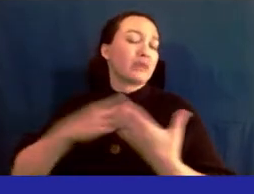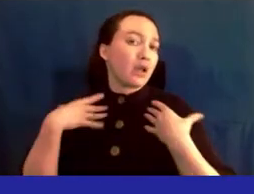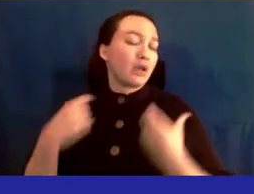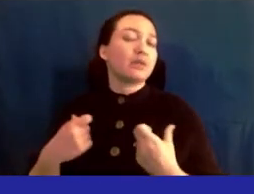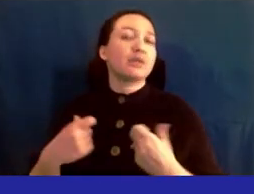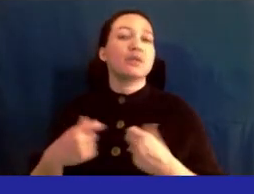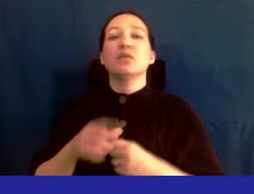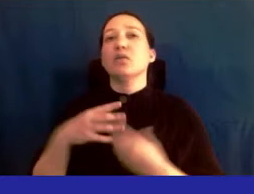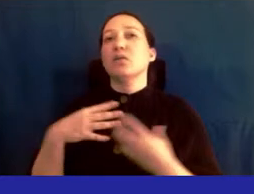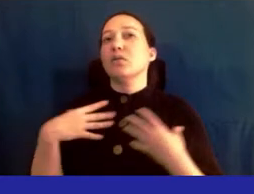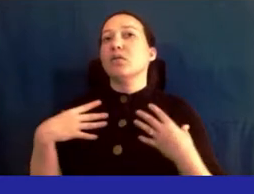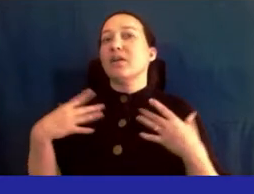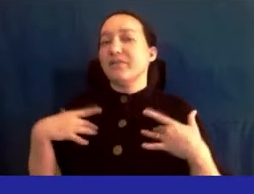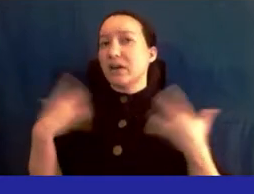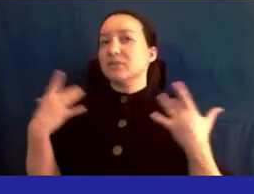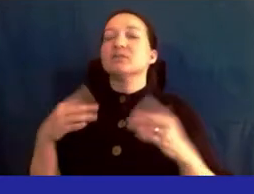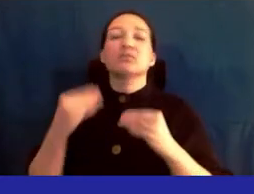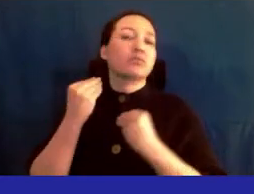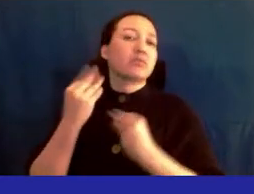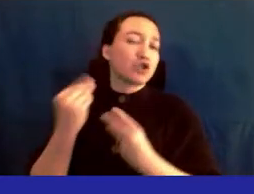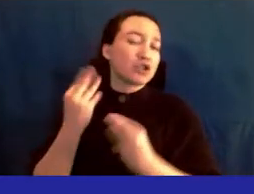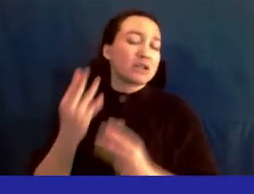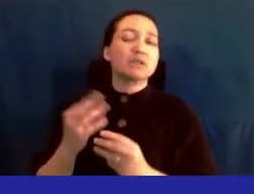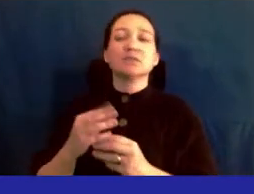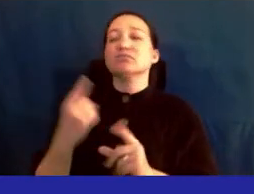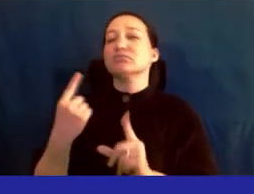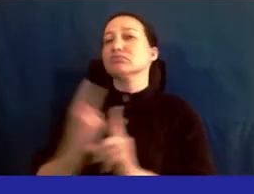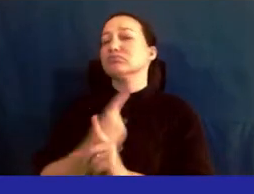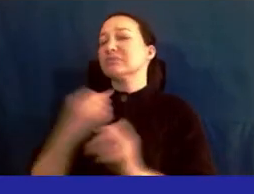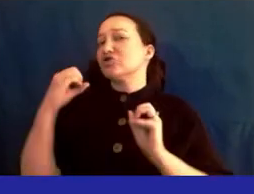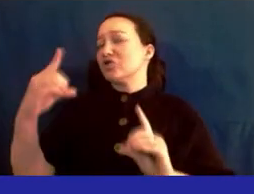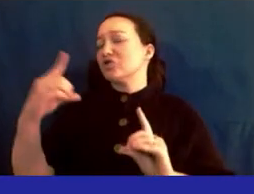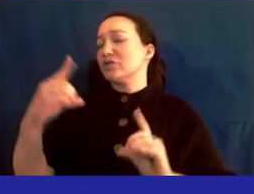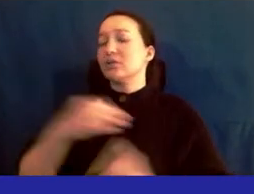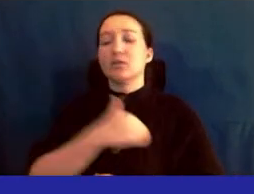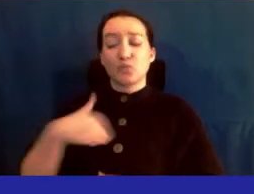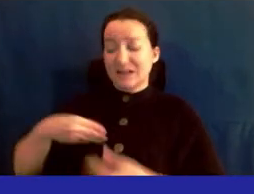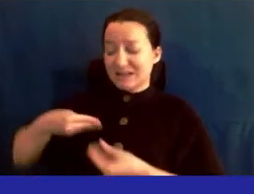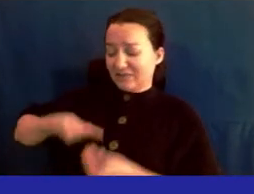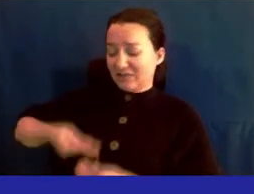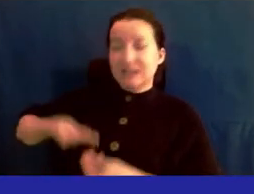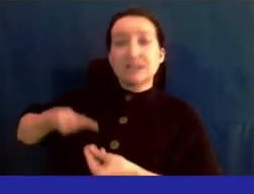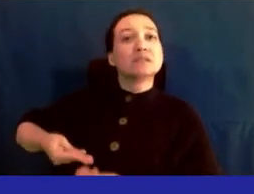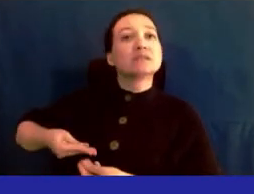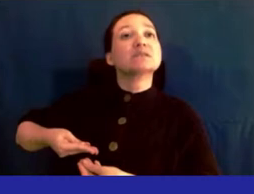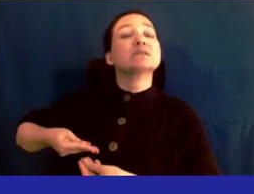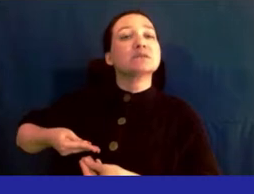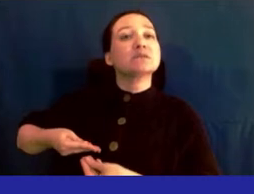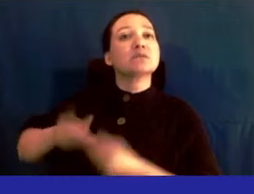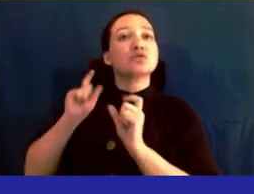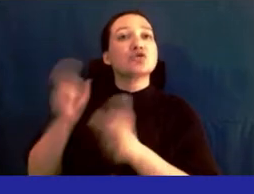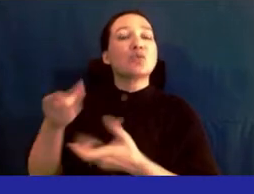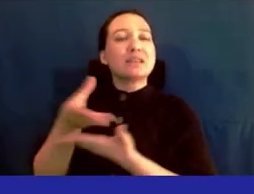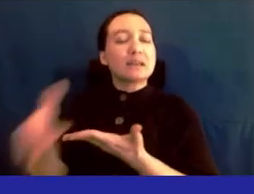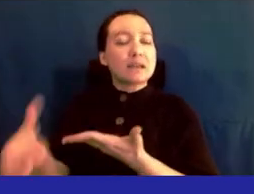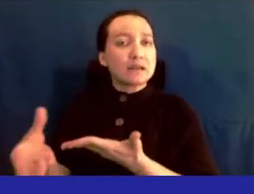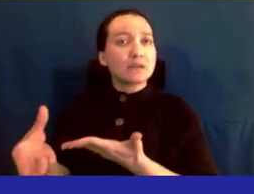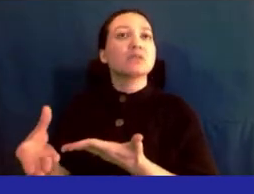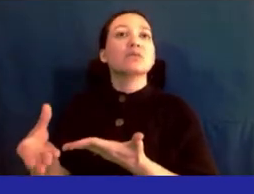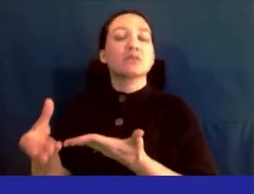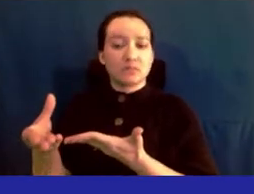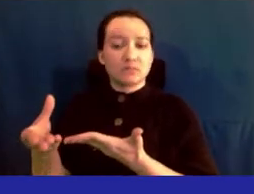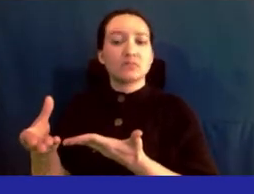wellness events, providing information and education about breastfeeding, as well as donating supply to